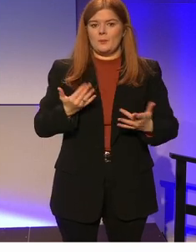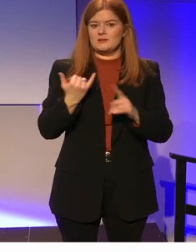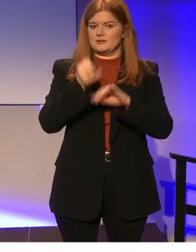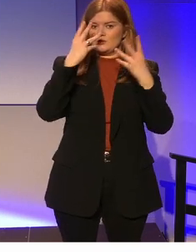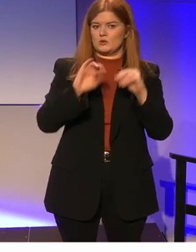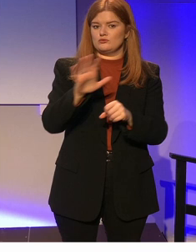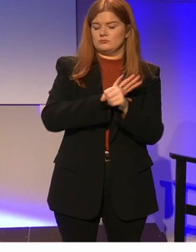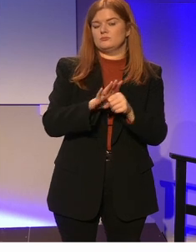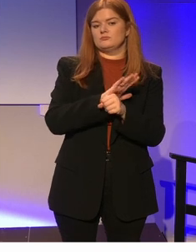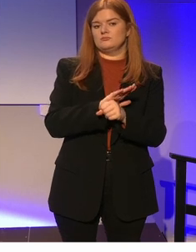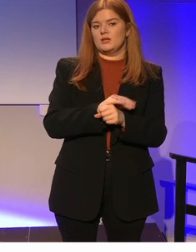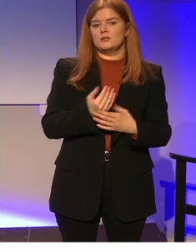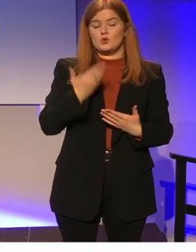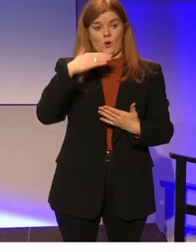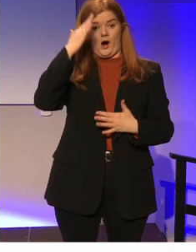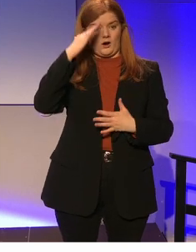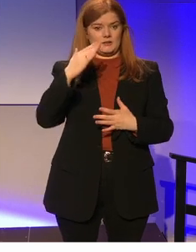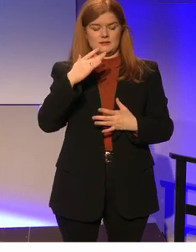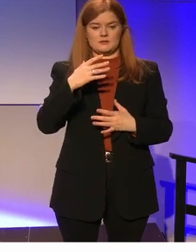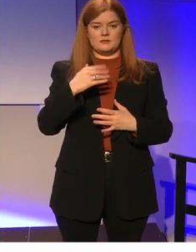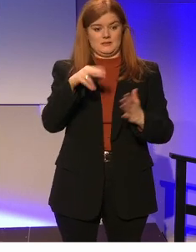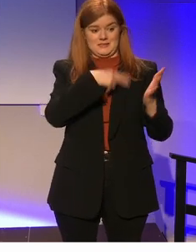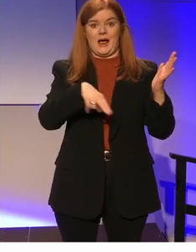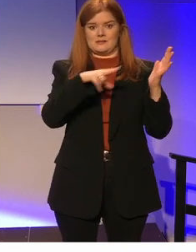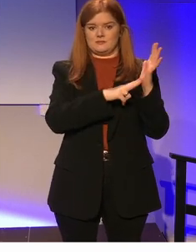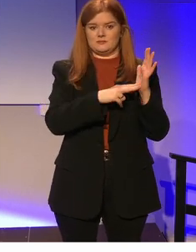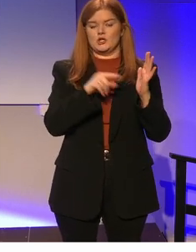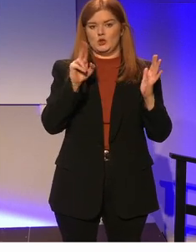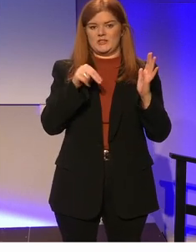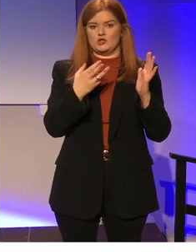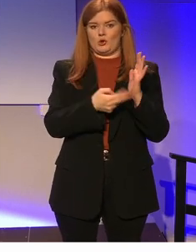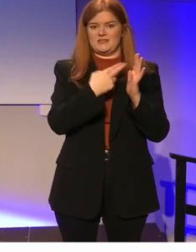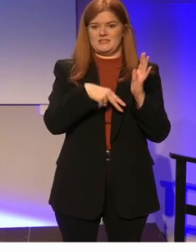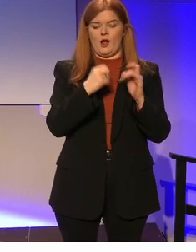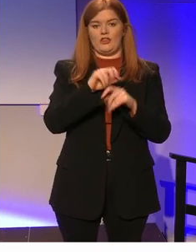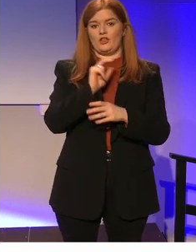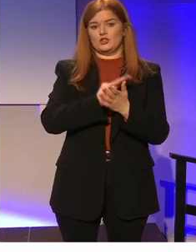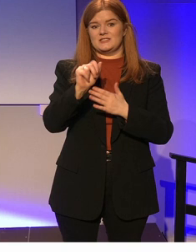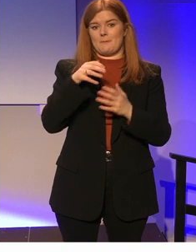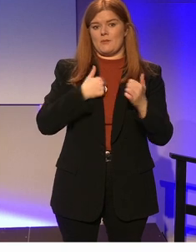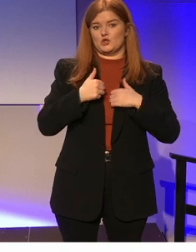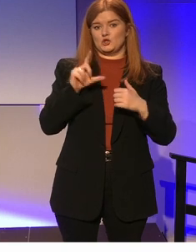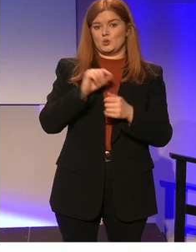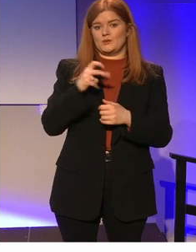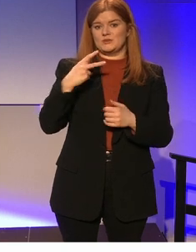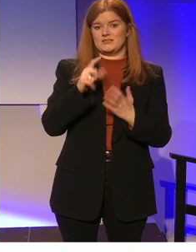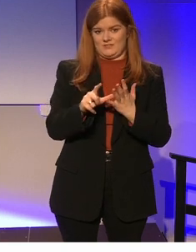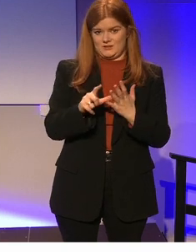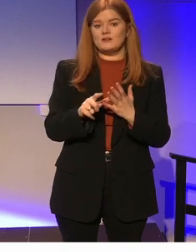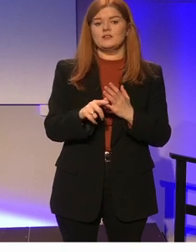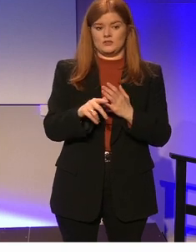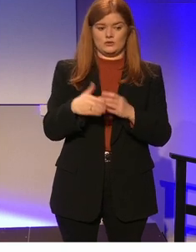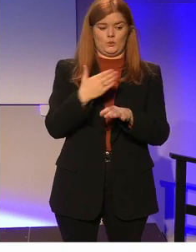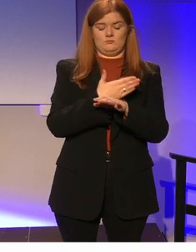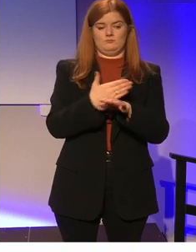in education. And Ireland was a signatory to the CRPD on the 30th of March 2007. And it